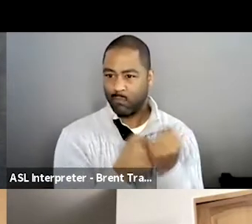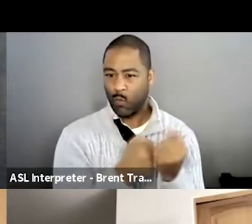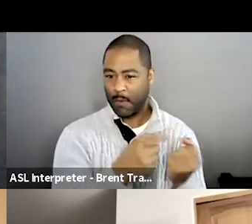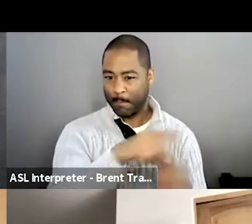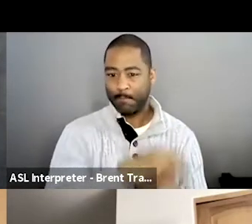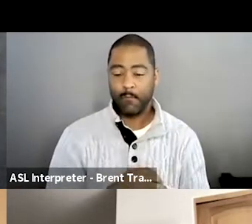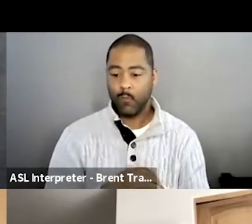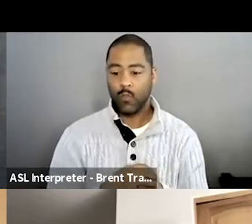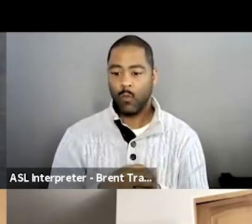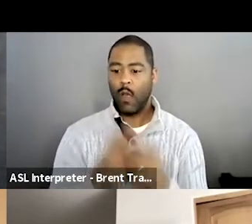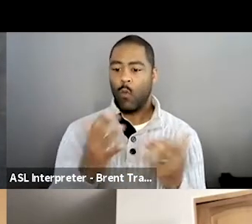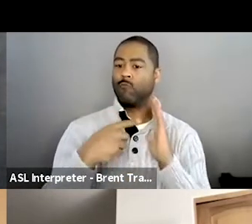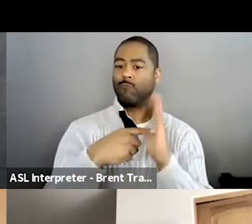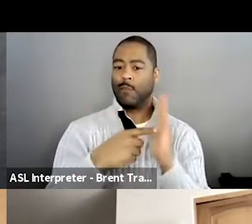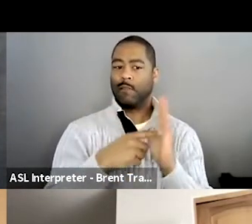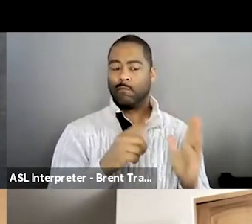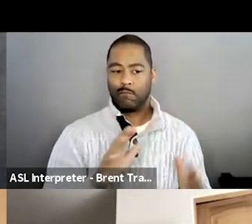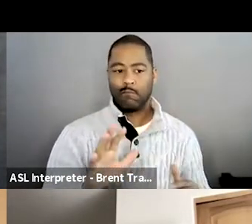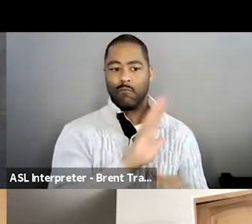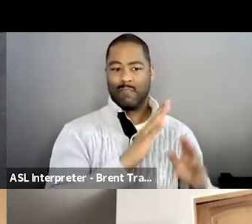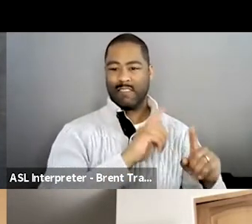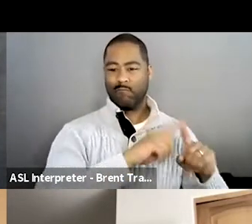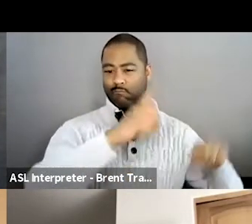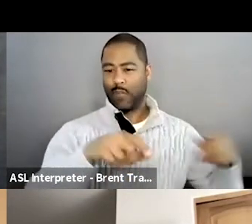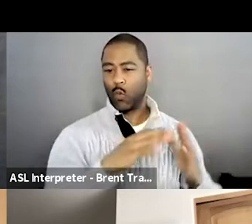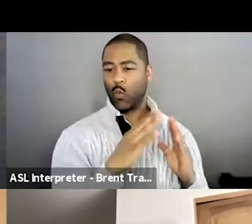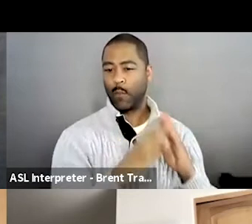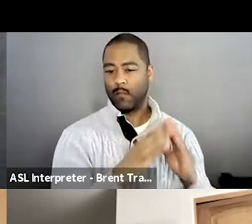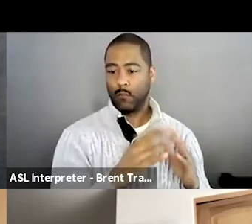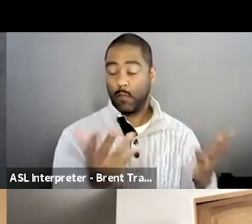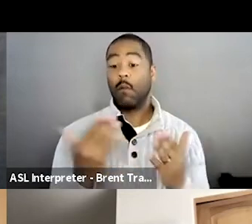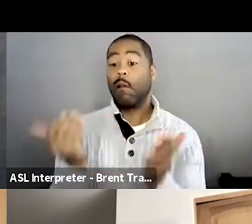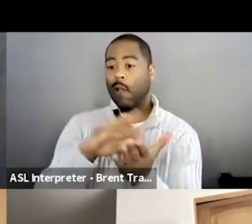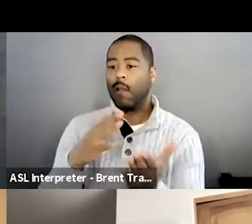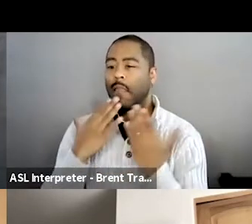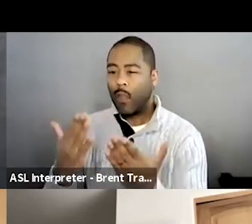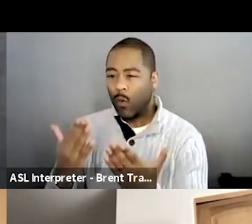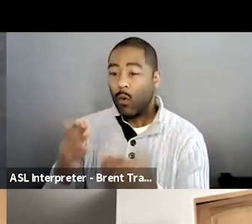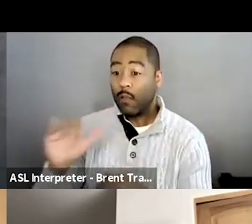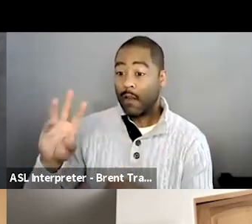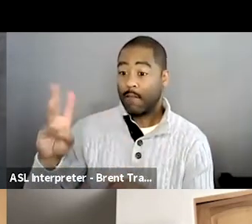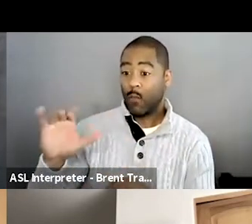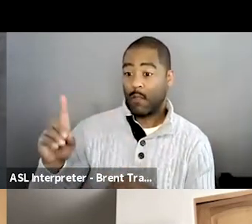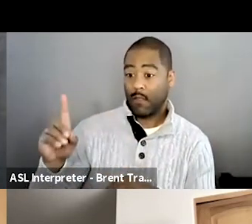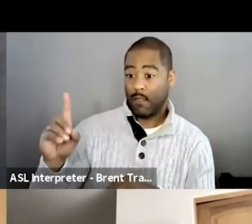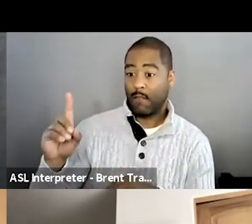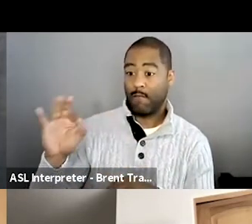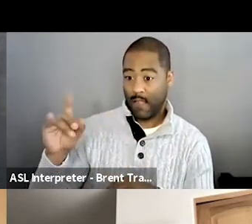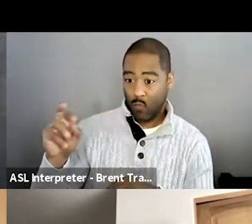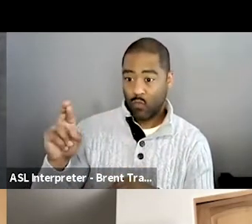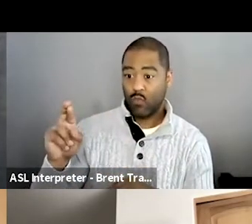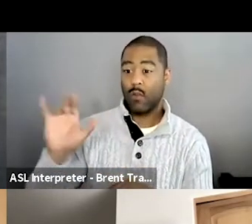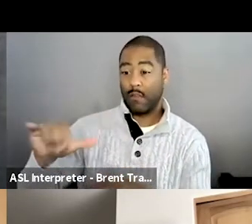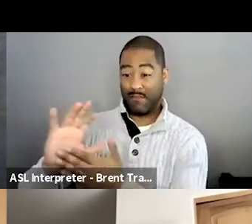little bit from Brian and Matt about the process with this film. We hear pieces at the beginning or at some point in the film that it started out as a